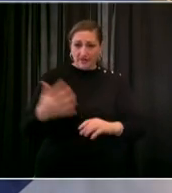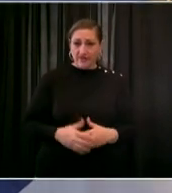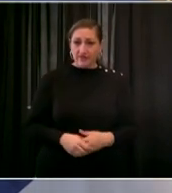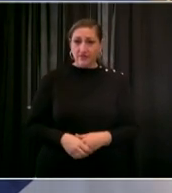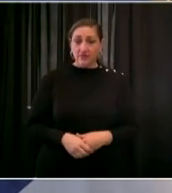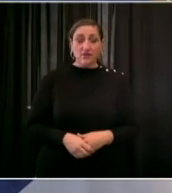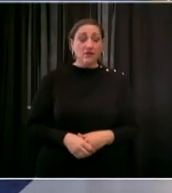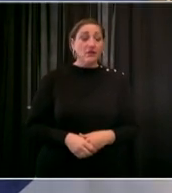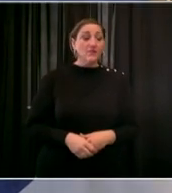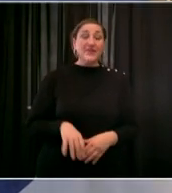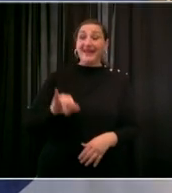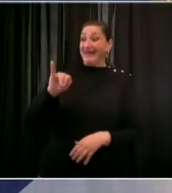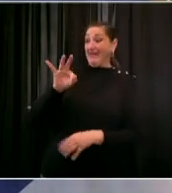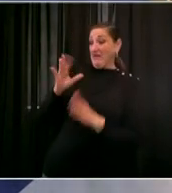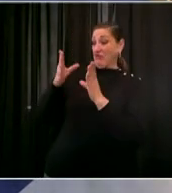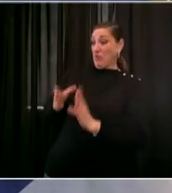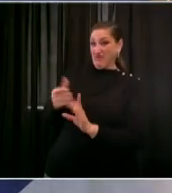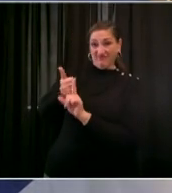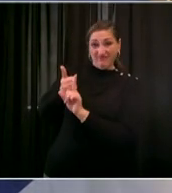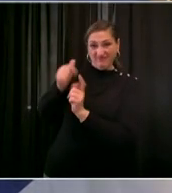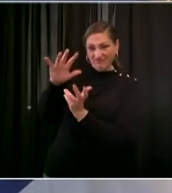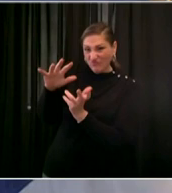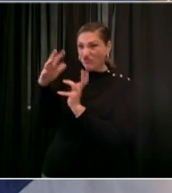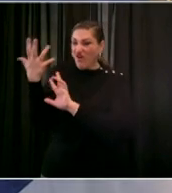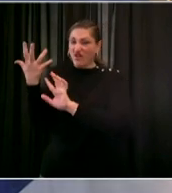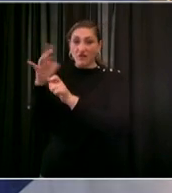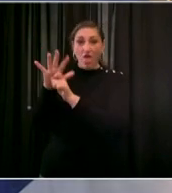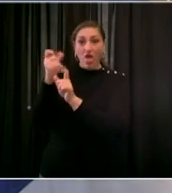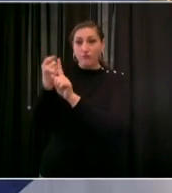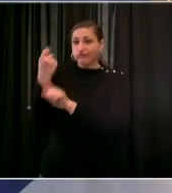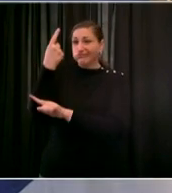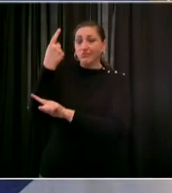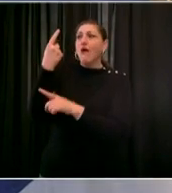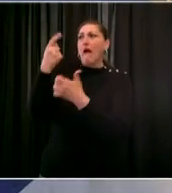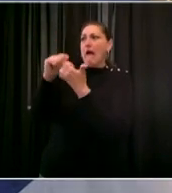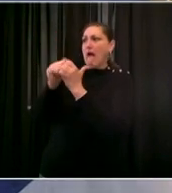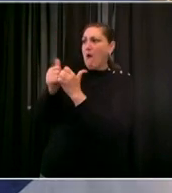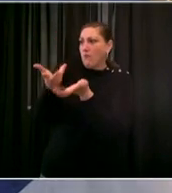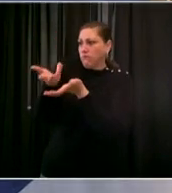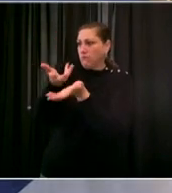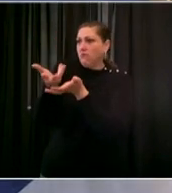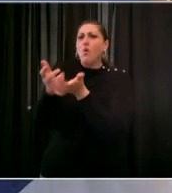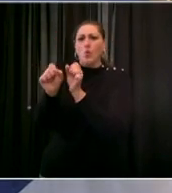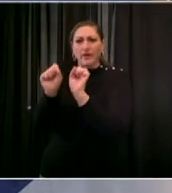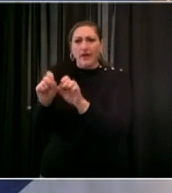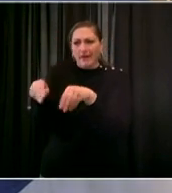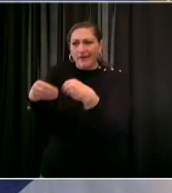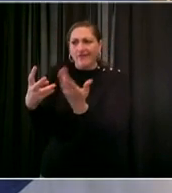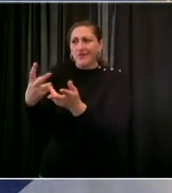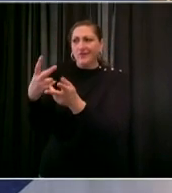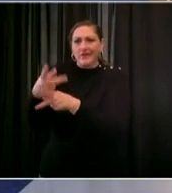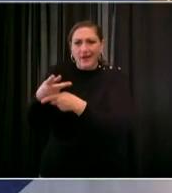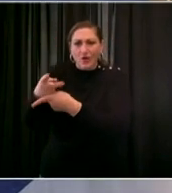for as long as they need it in november 2022 i announced